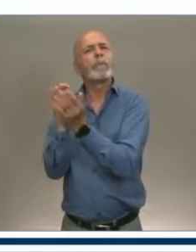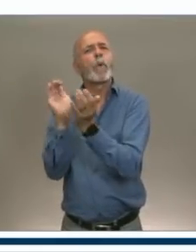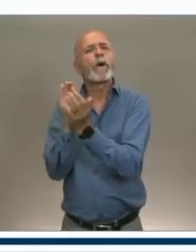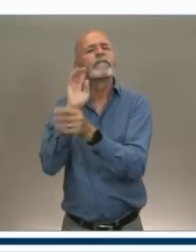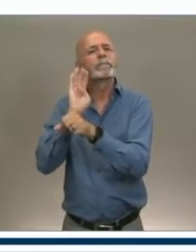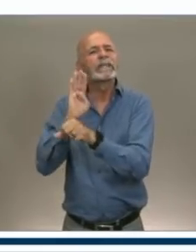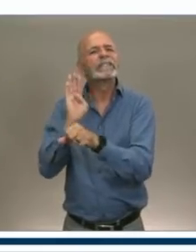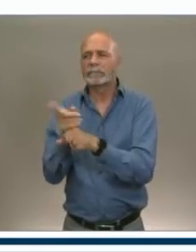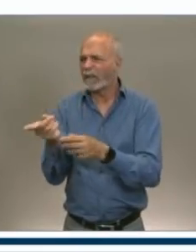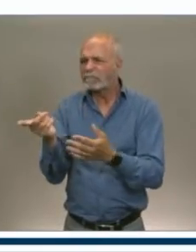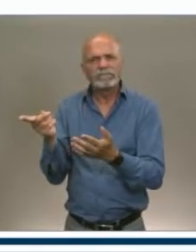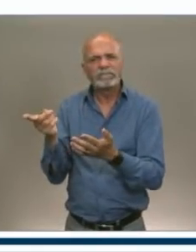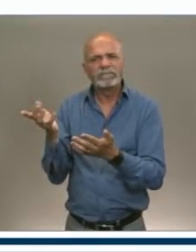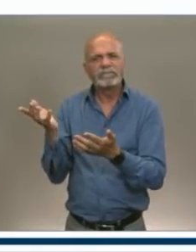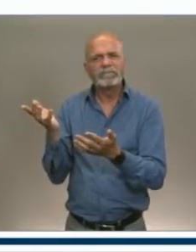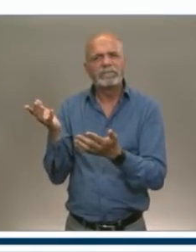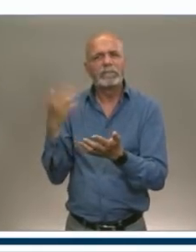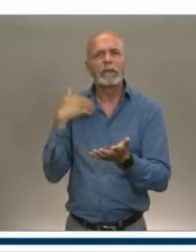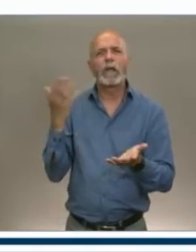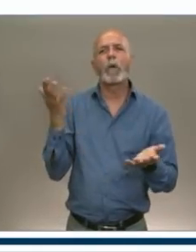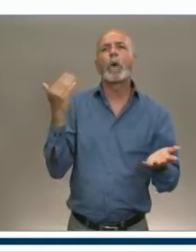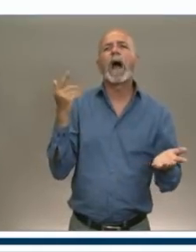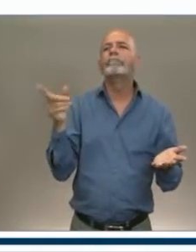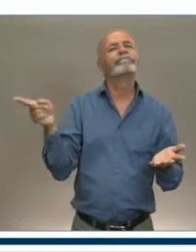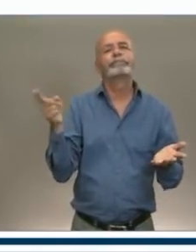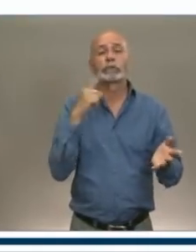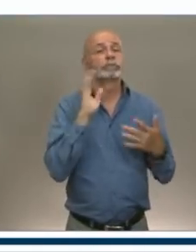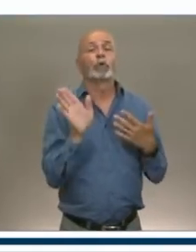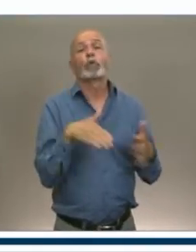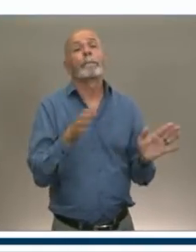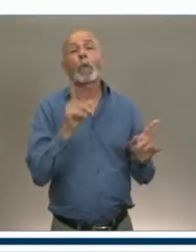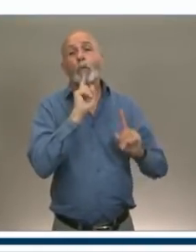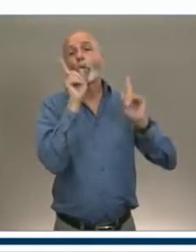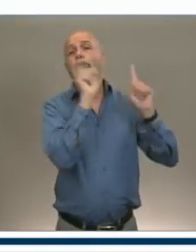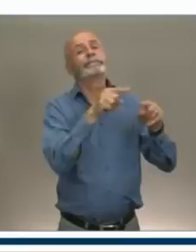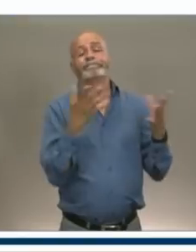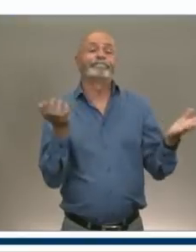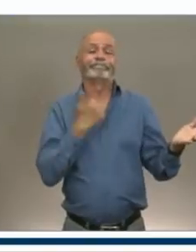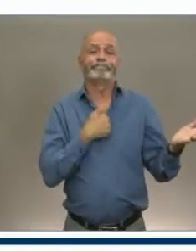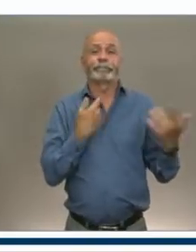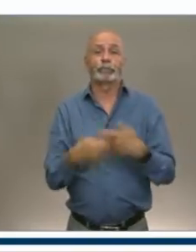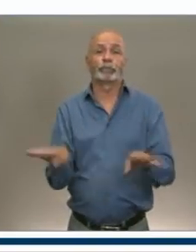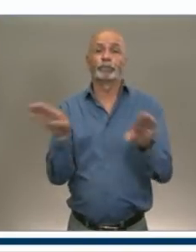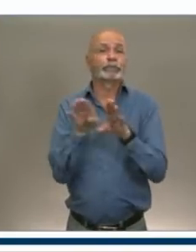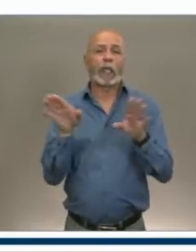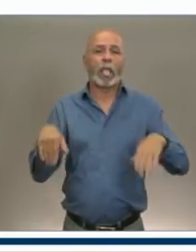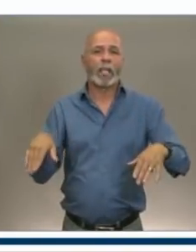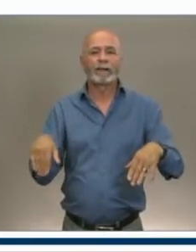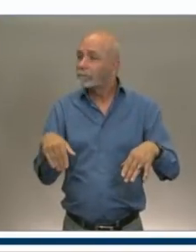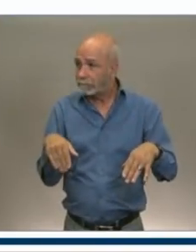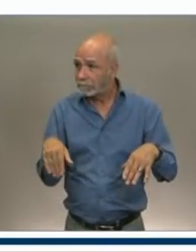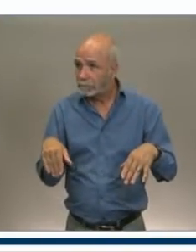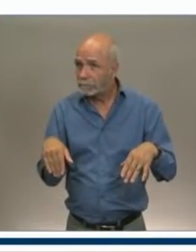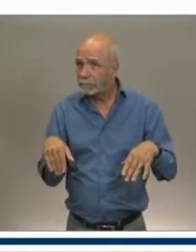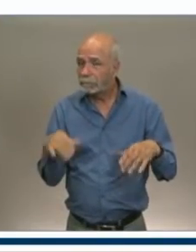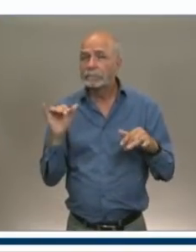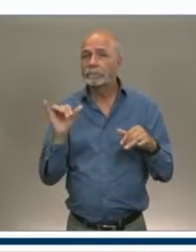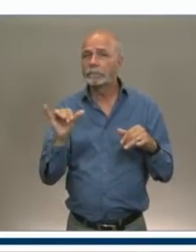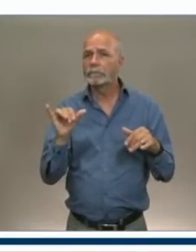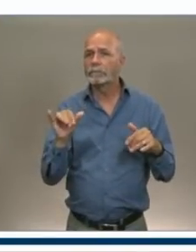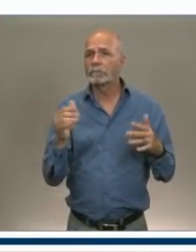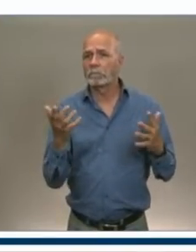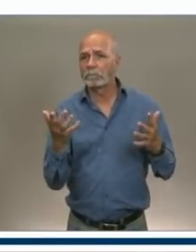shut. Will that decision be revisited? So the, there was a,